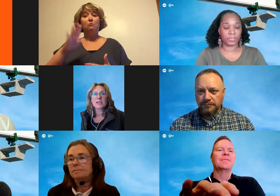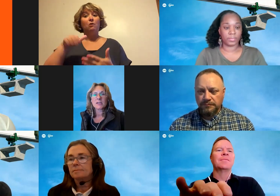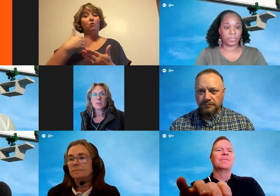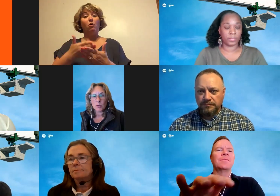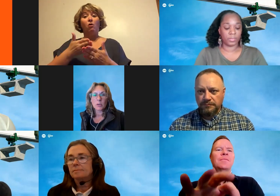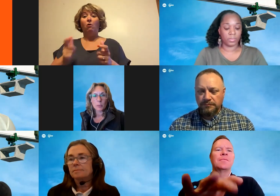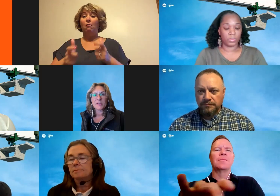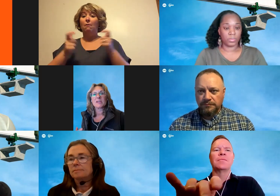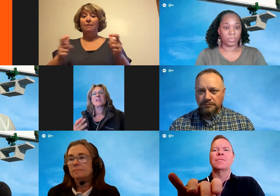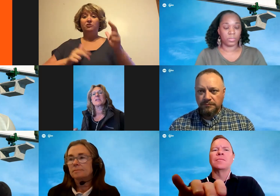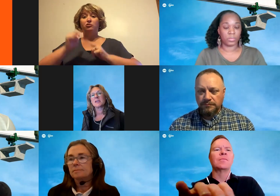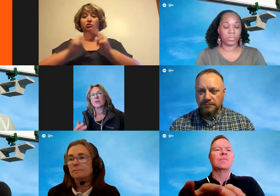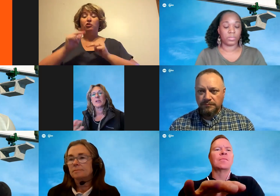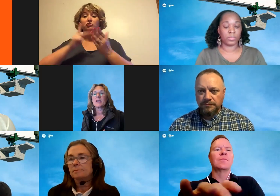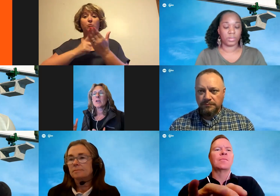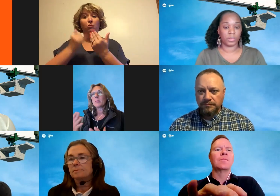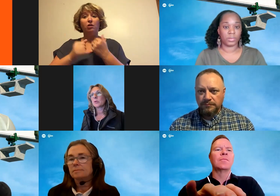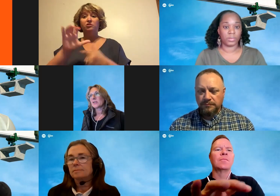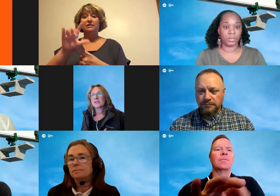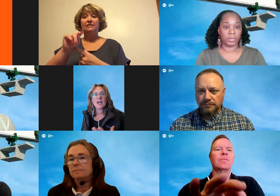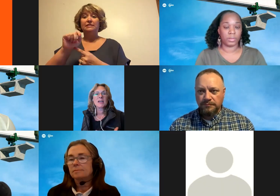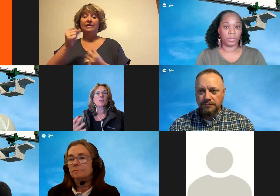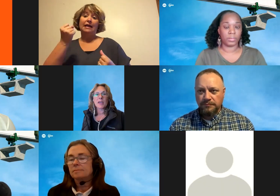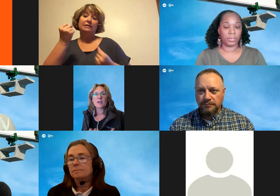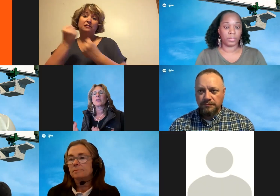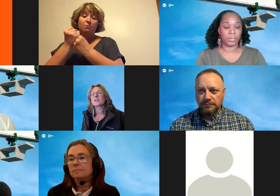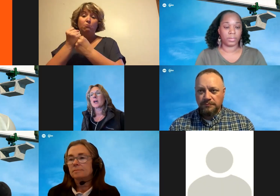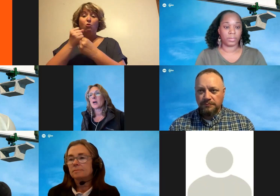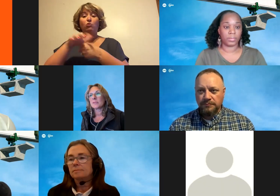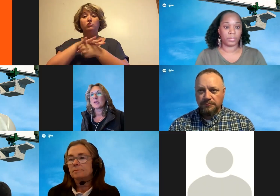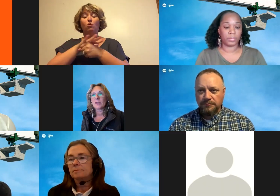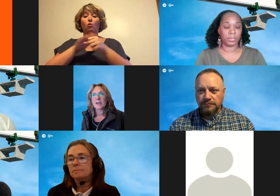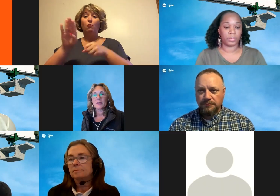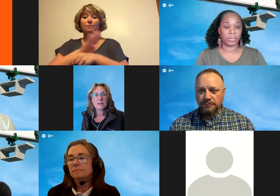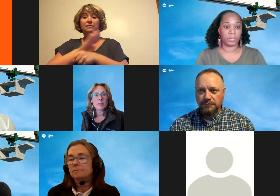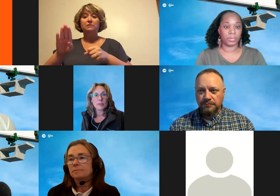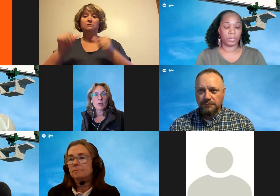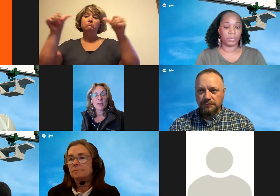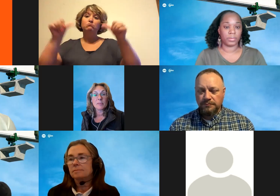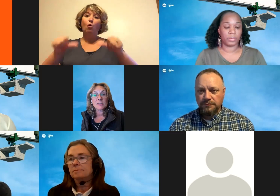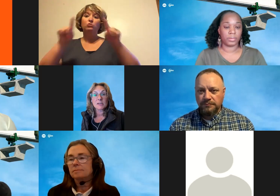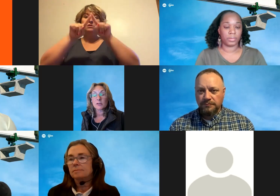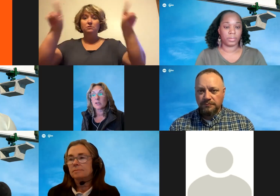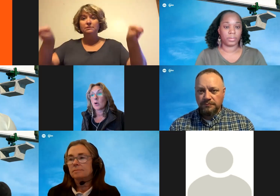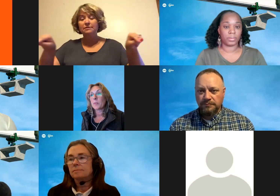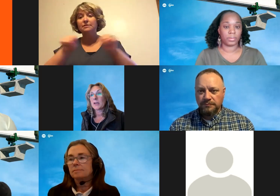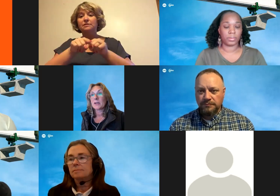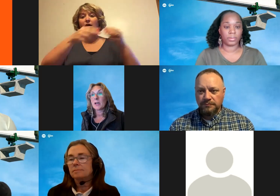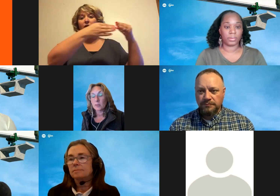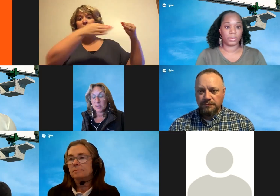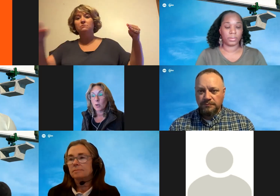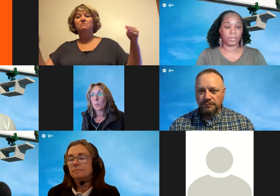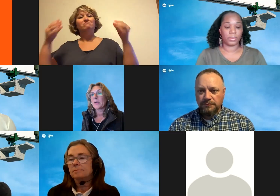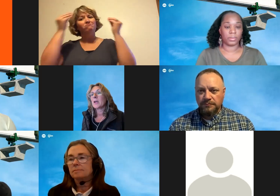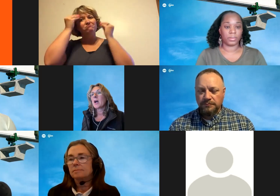CTA does support local businesses, typically posting signs or banners, letting people know that businesses are still opening